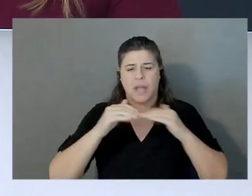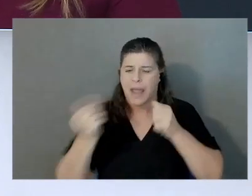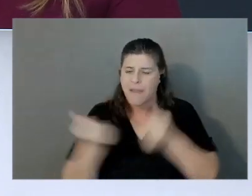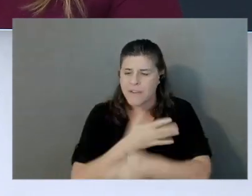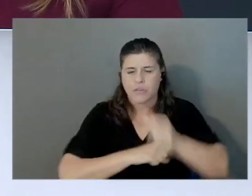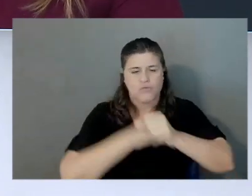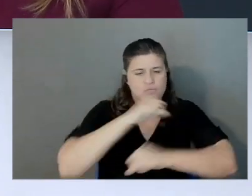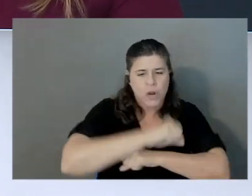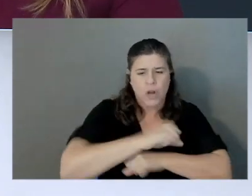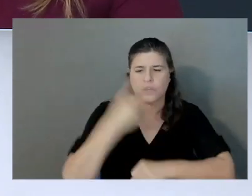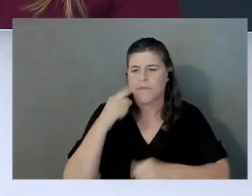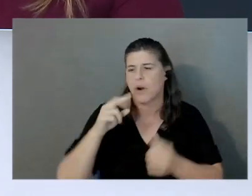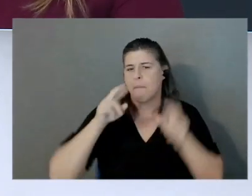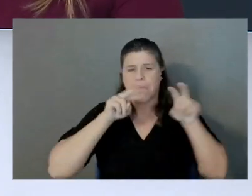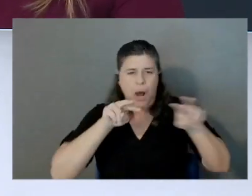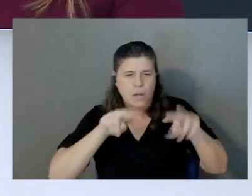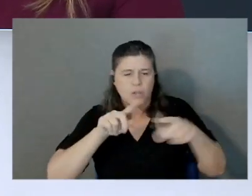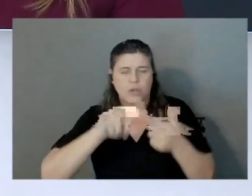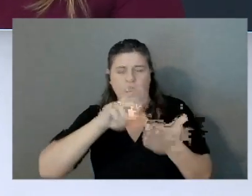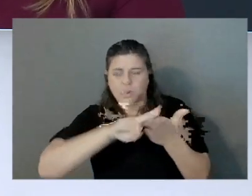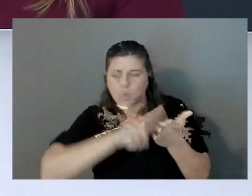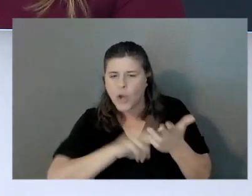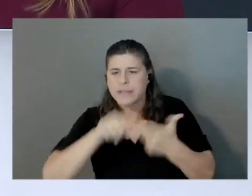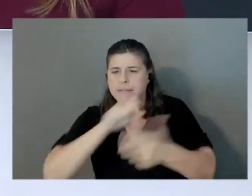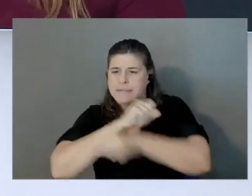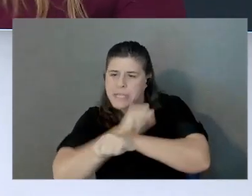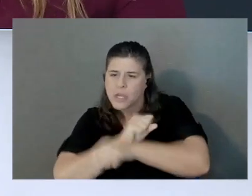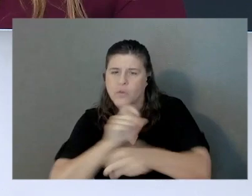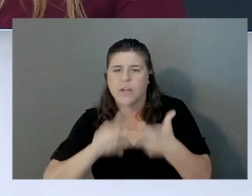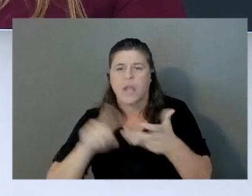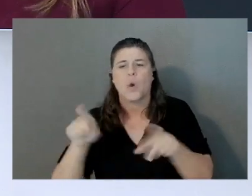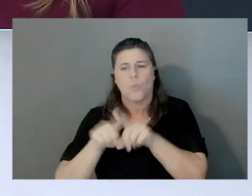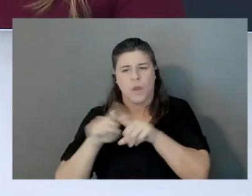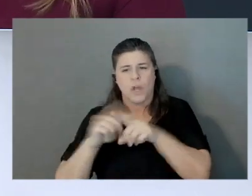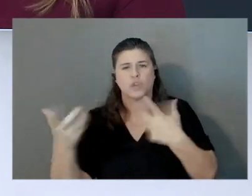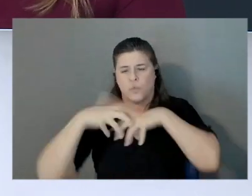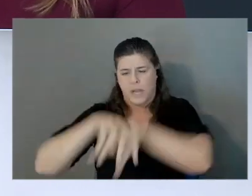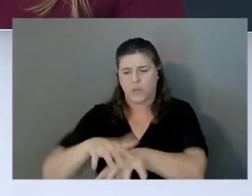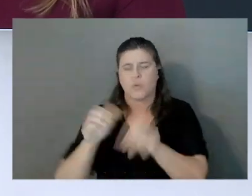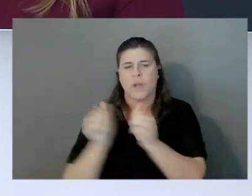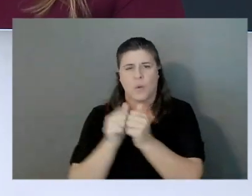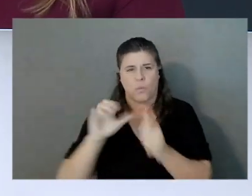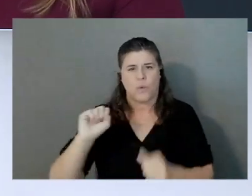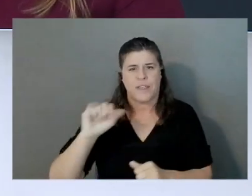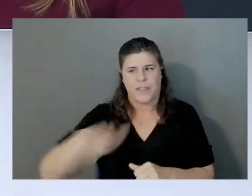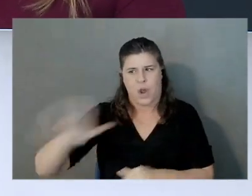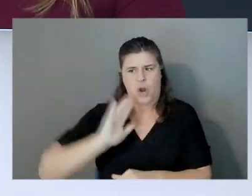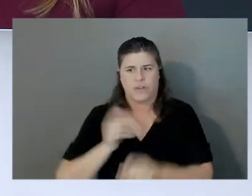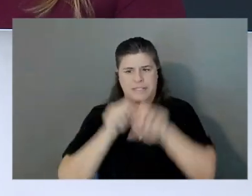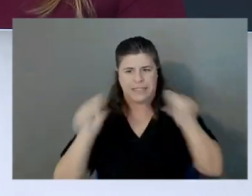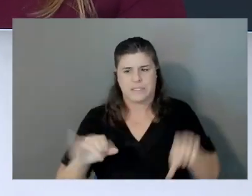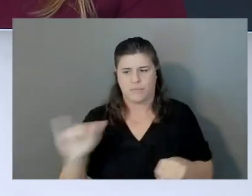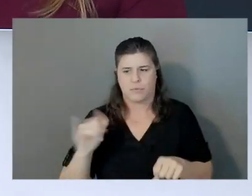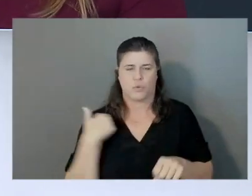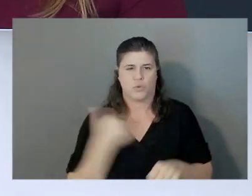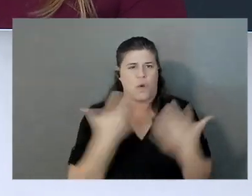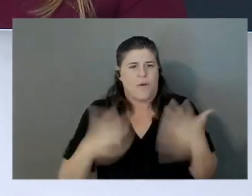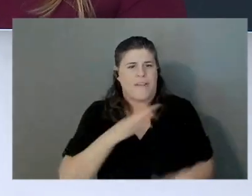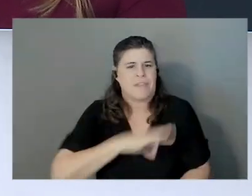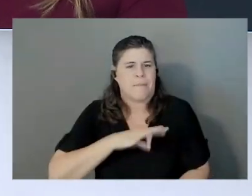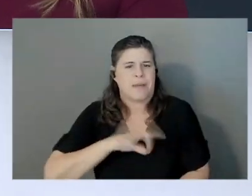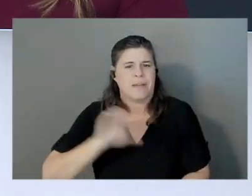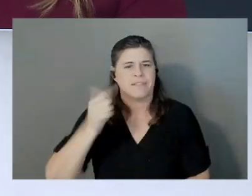logging, security. And we also integrate within the SageMaker ecosystem, right? So you get the benefit of all the SageMaker